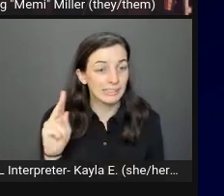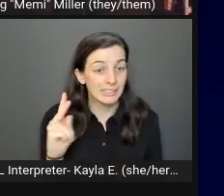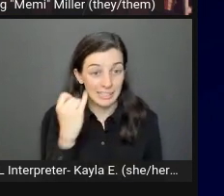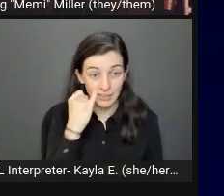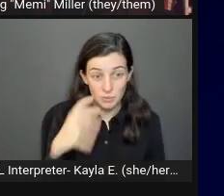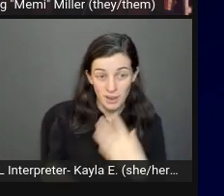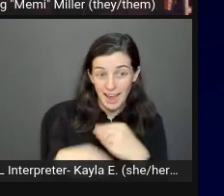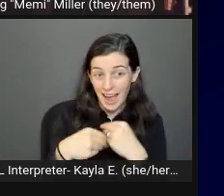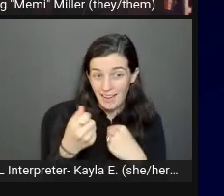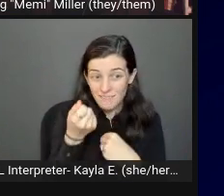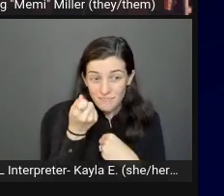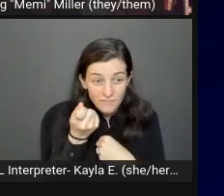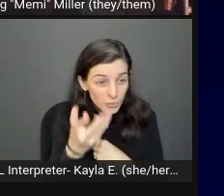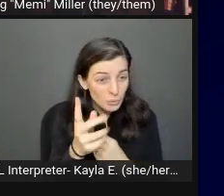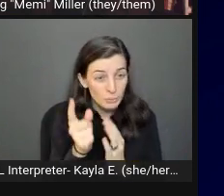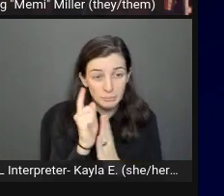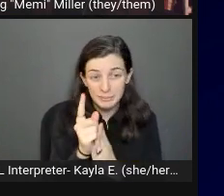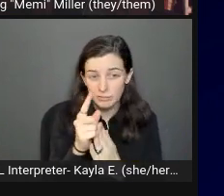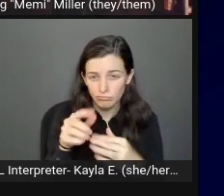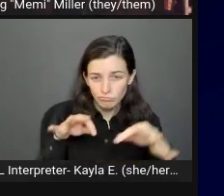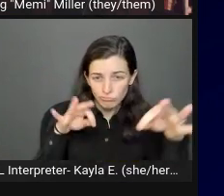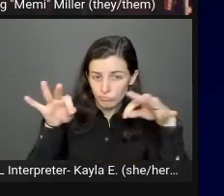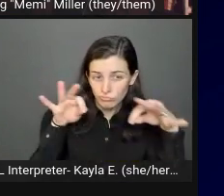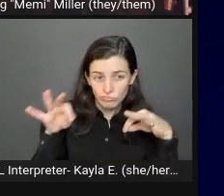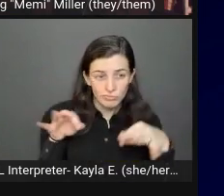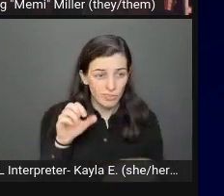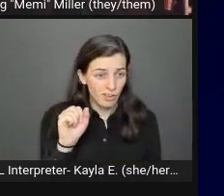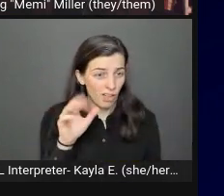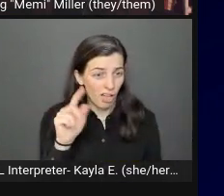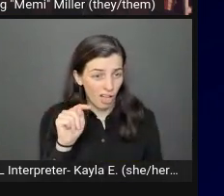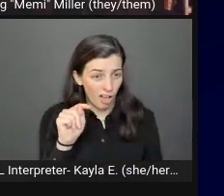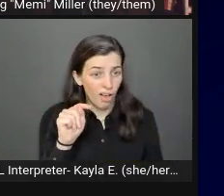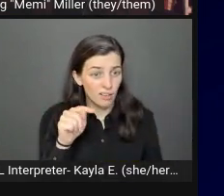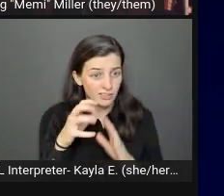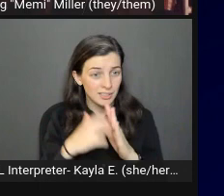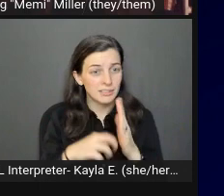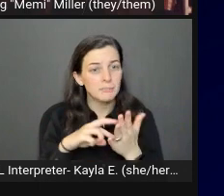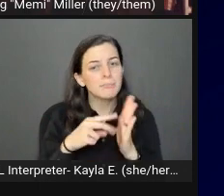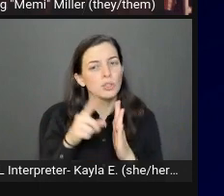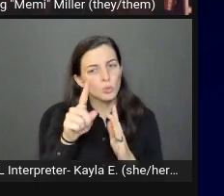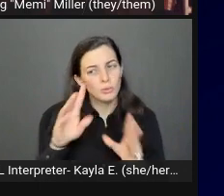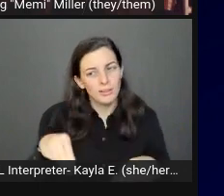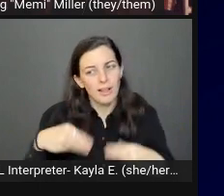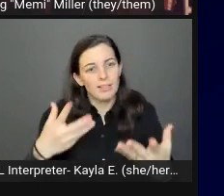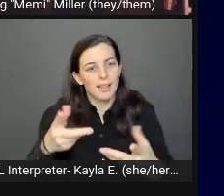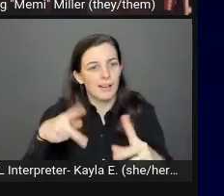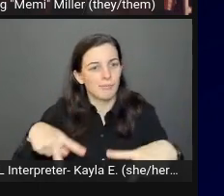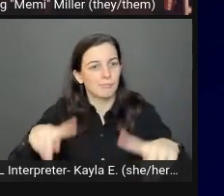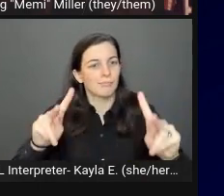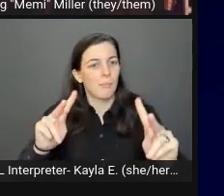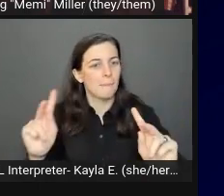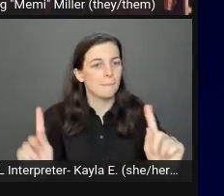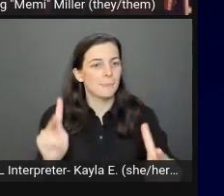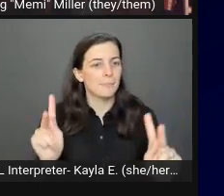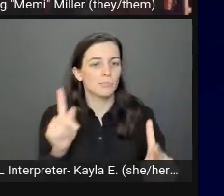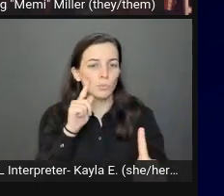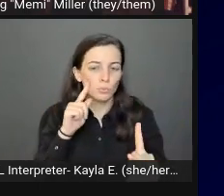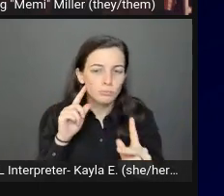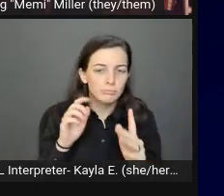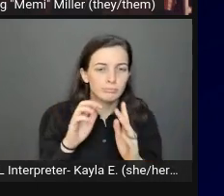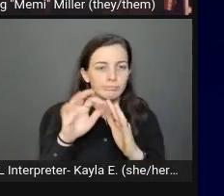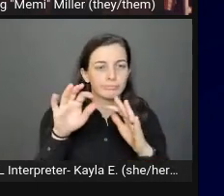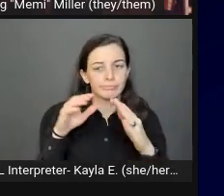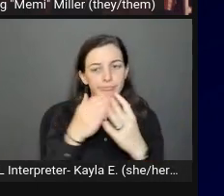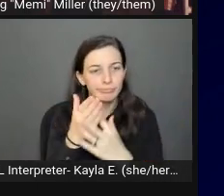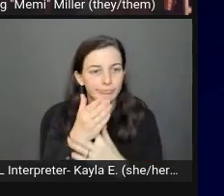it takes to provide the alt text, you are allowing a huge group of people to navigate your store confidently and independently. And that's huge and